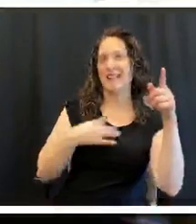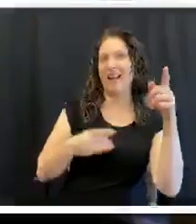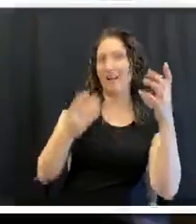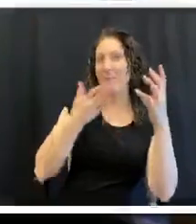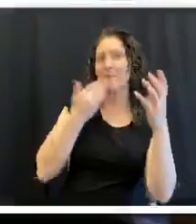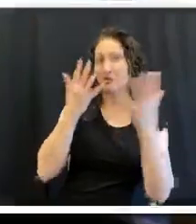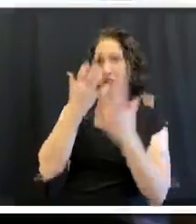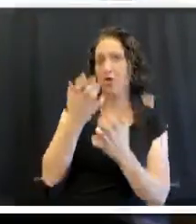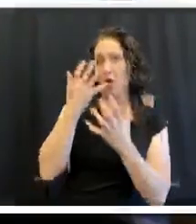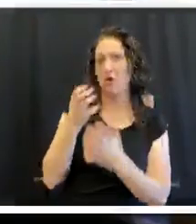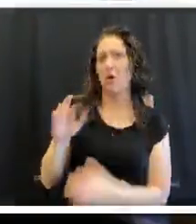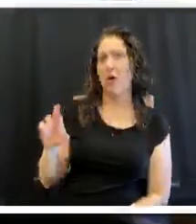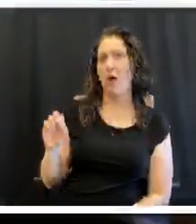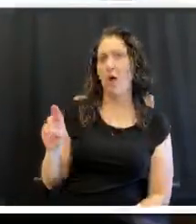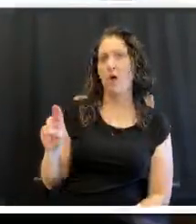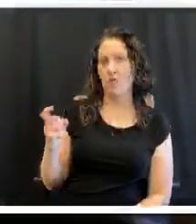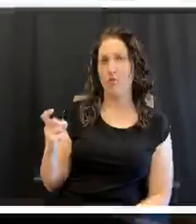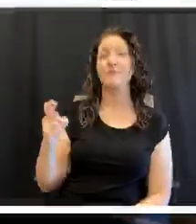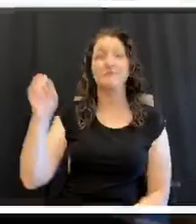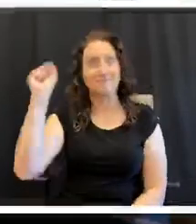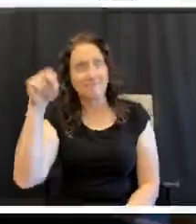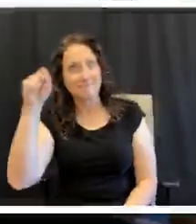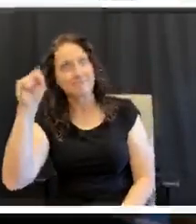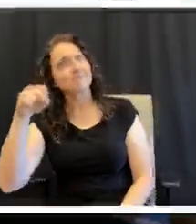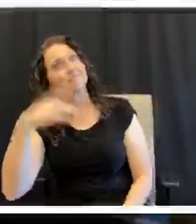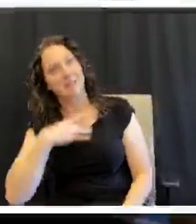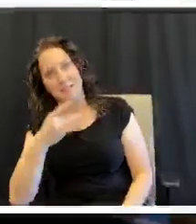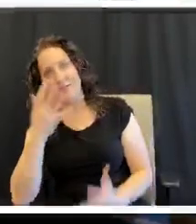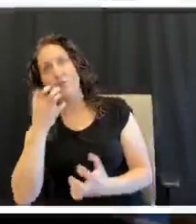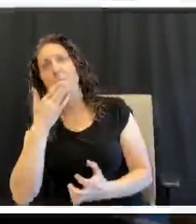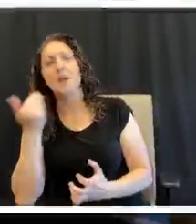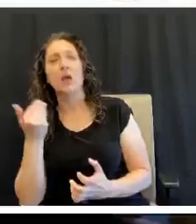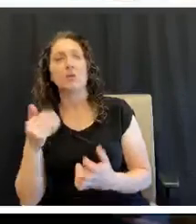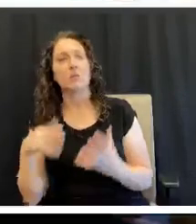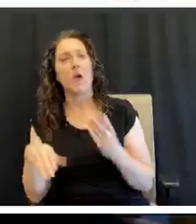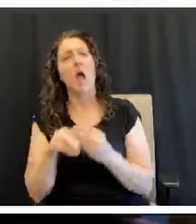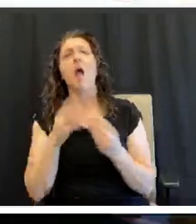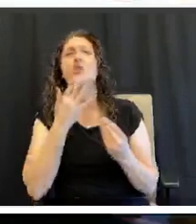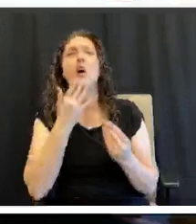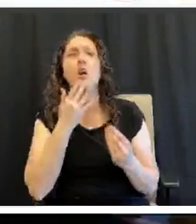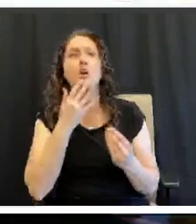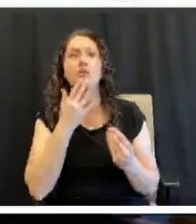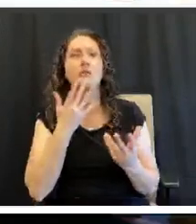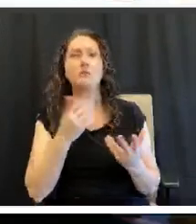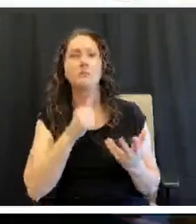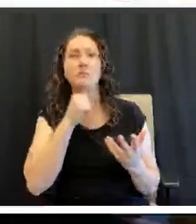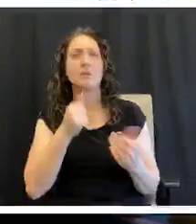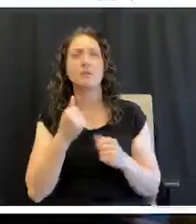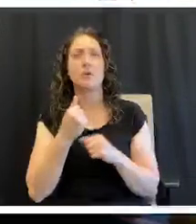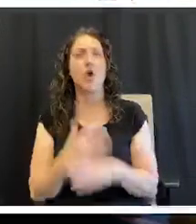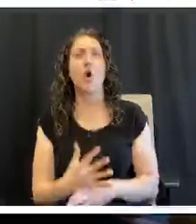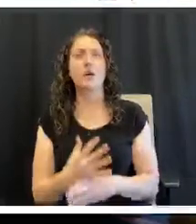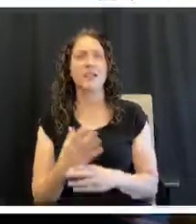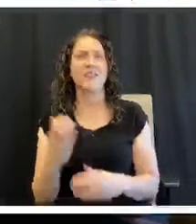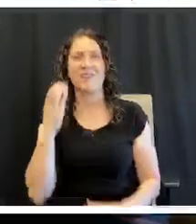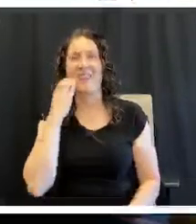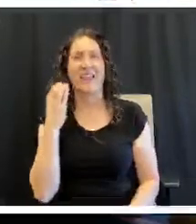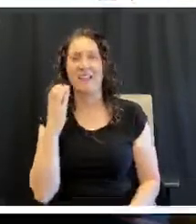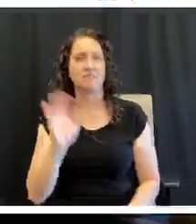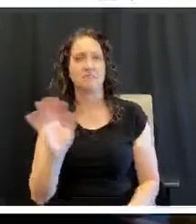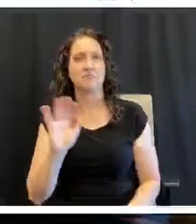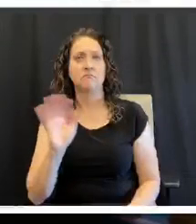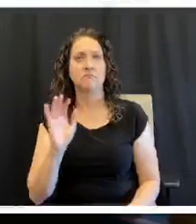And what happens is it actually adds color and it doesn't work as a thickening agent in the gumbo.